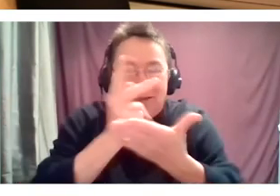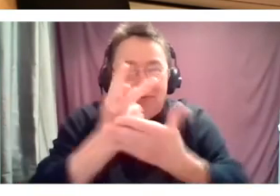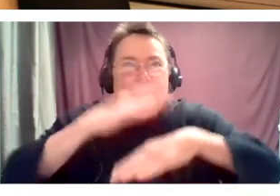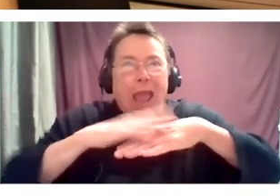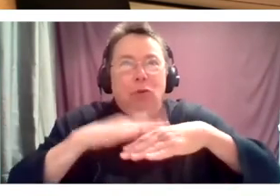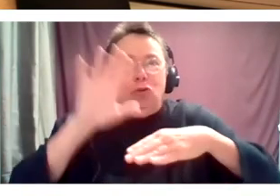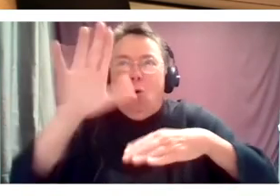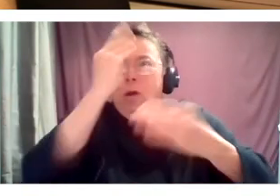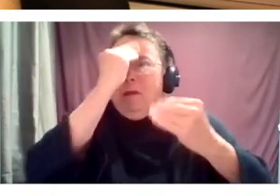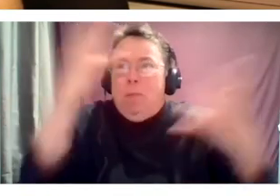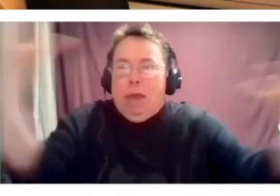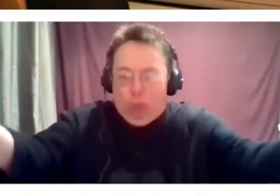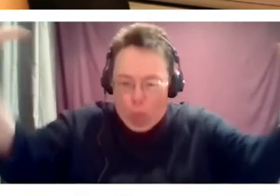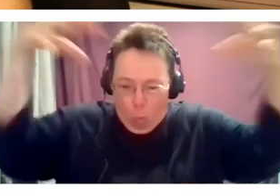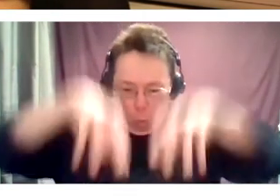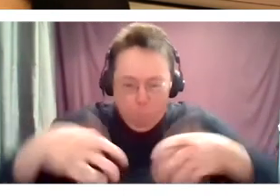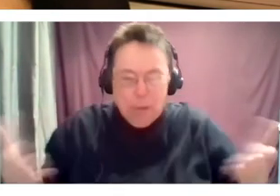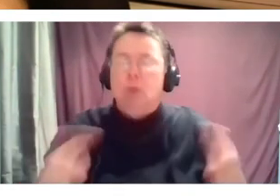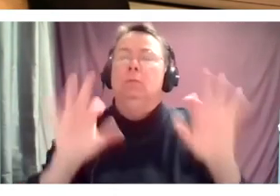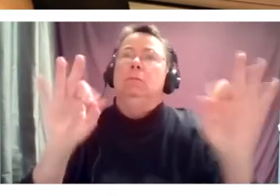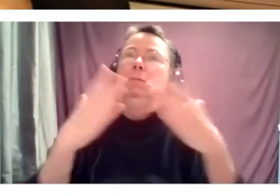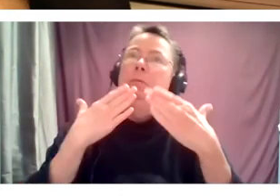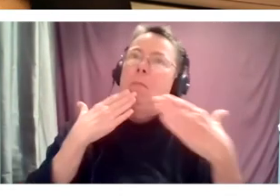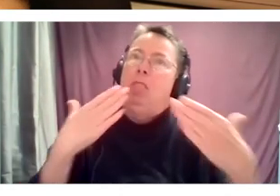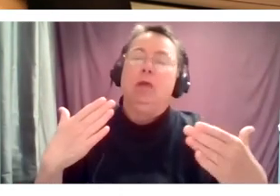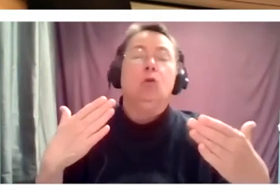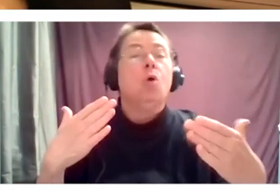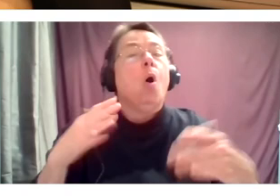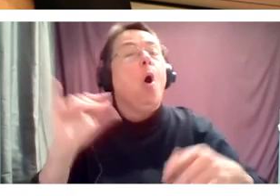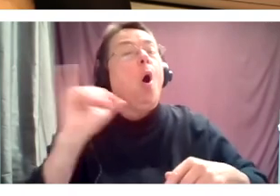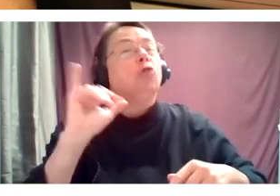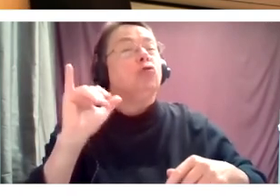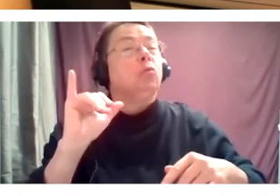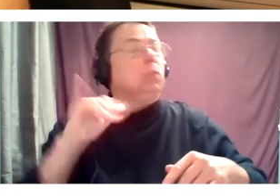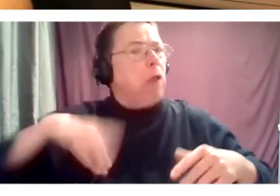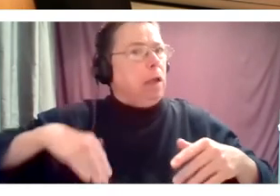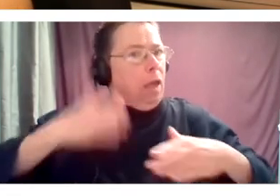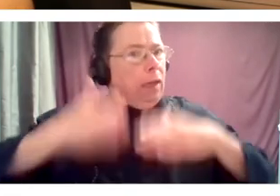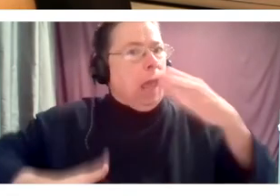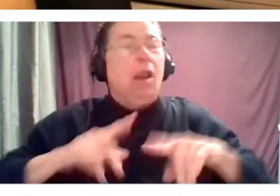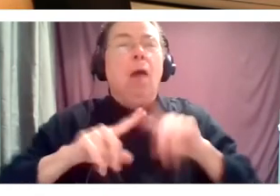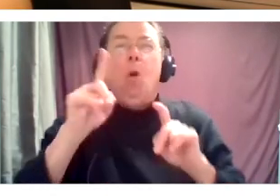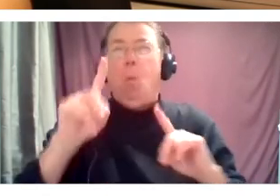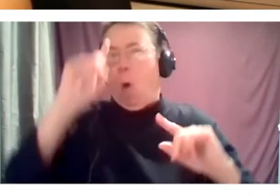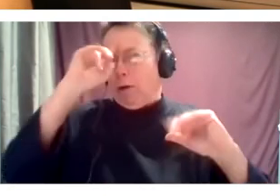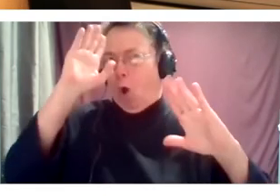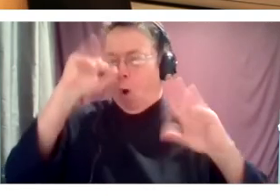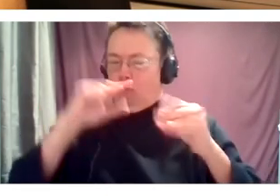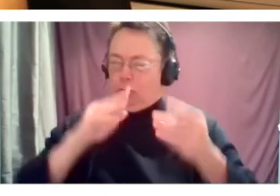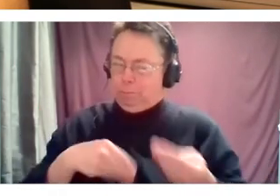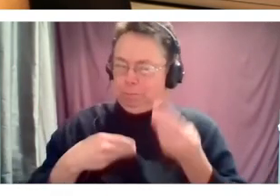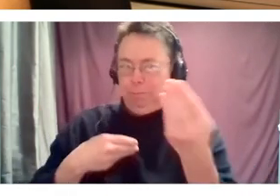to the kitchen table today. Um, both the metaphorical and in some cases, the literal one. Um, before we wrapped up, I did want to lift up